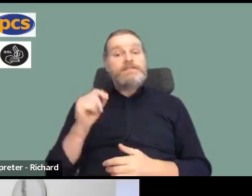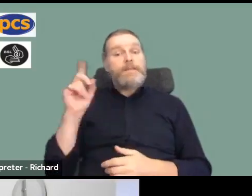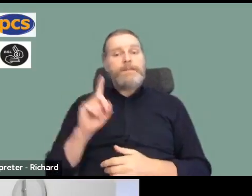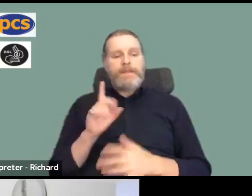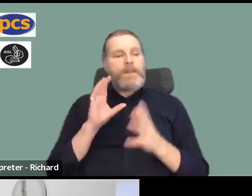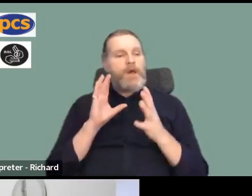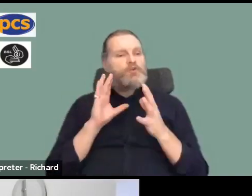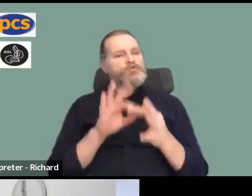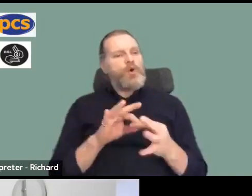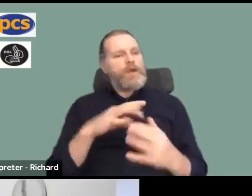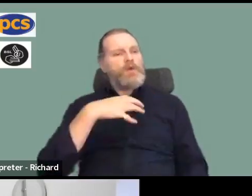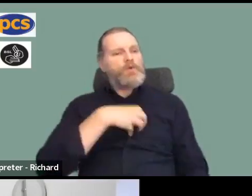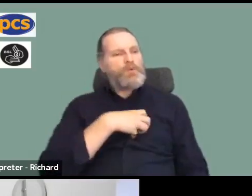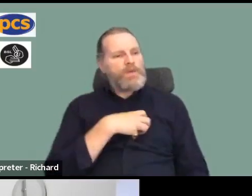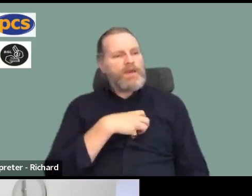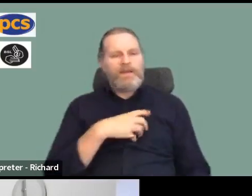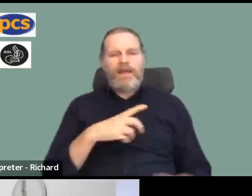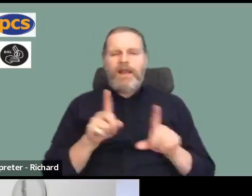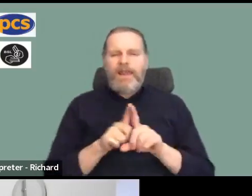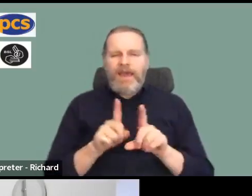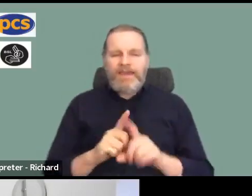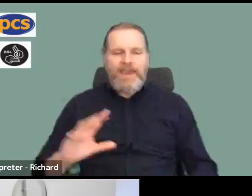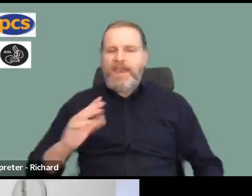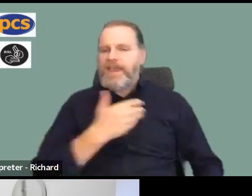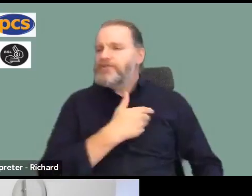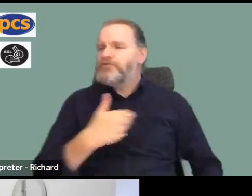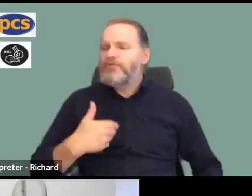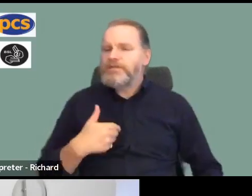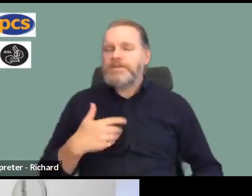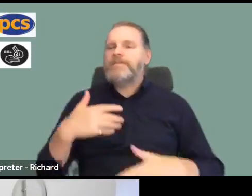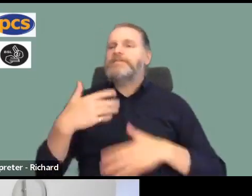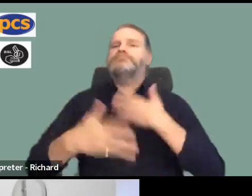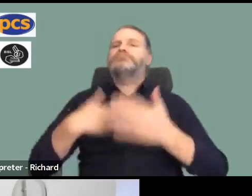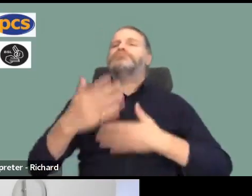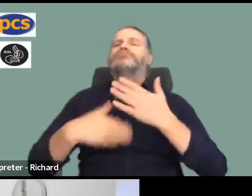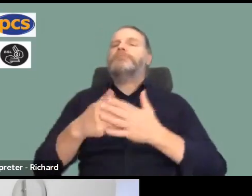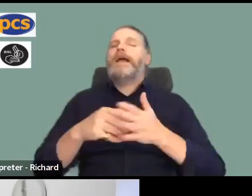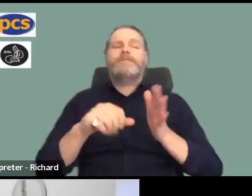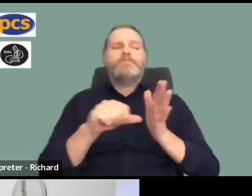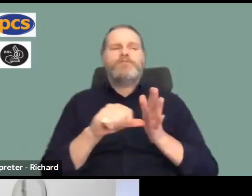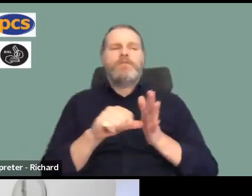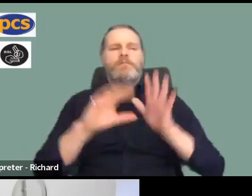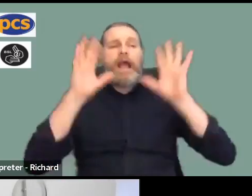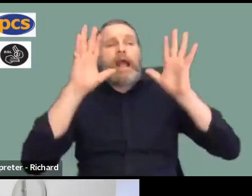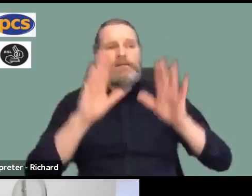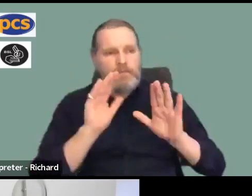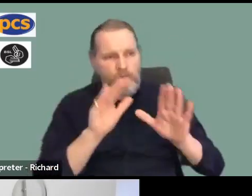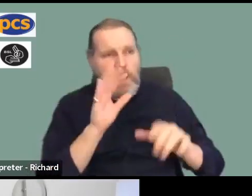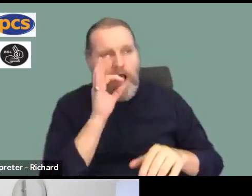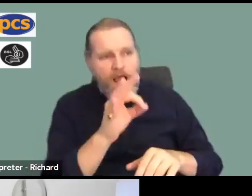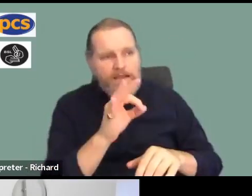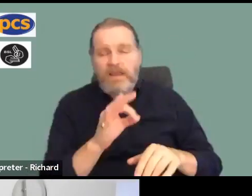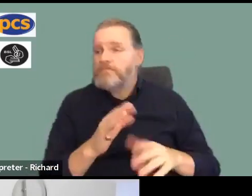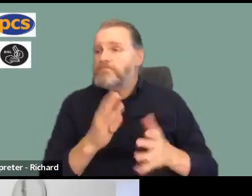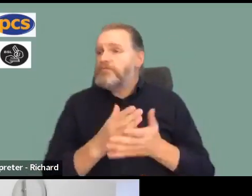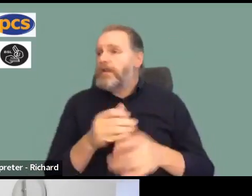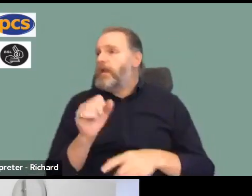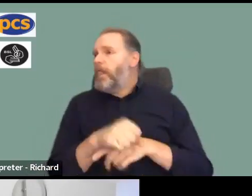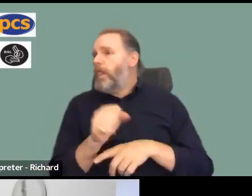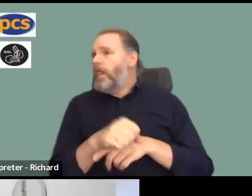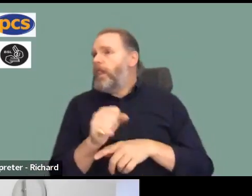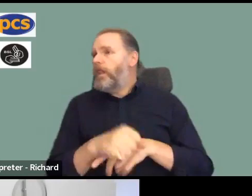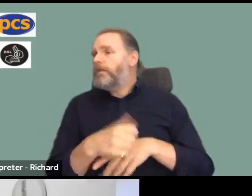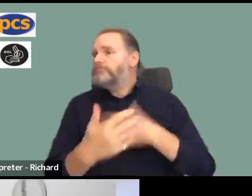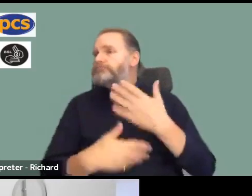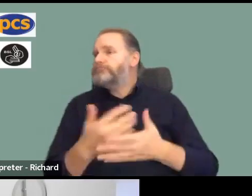insurance policy. Well, look, obviously we want as many people to join the union as possible, and once they're in the union, at least we can make our arguments to